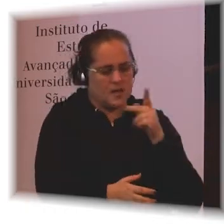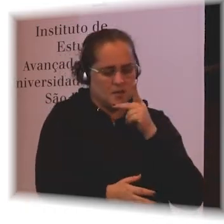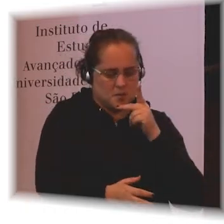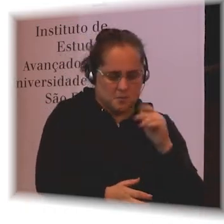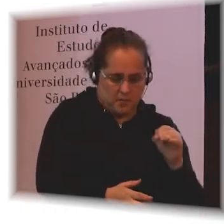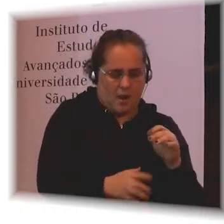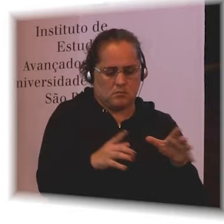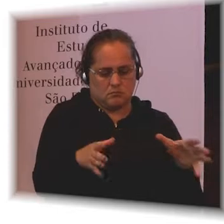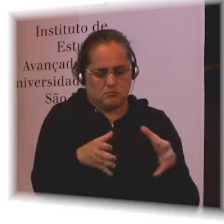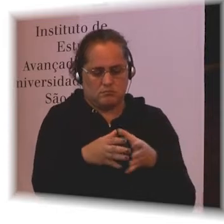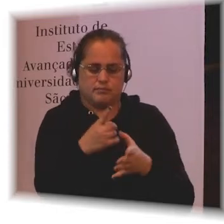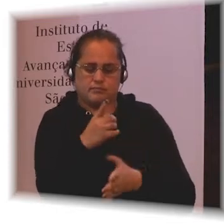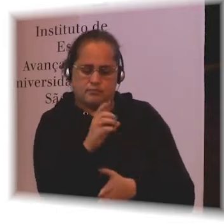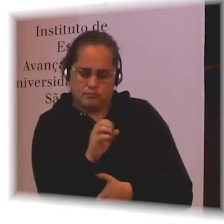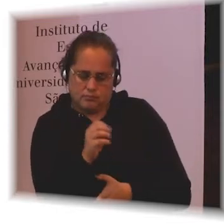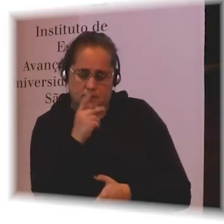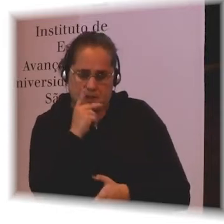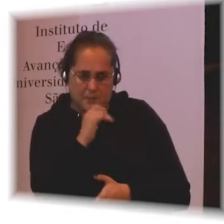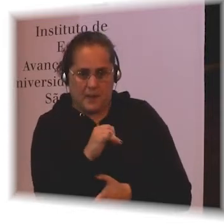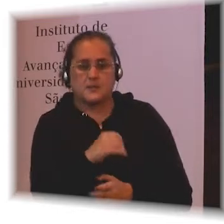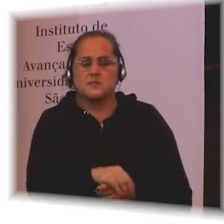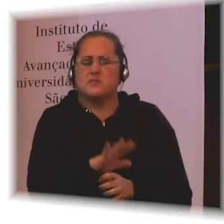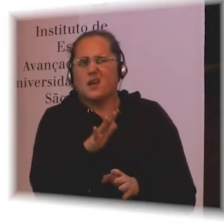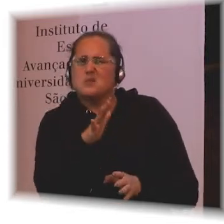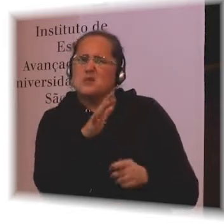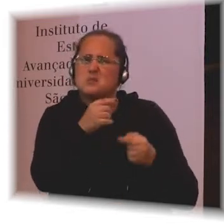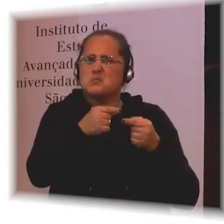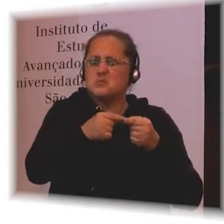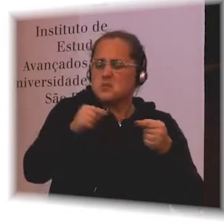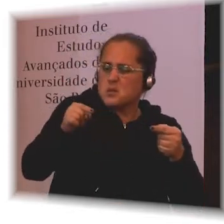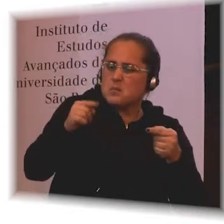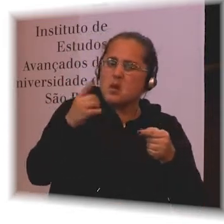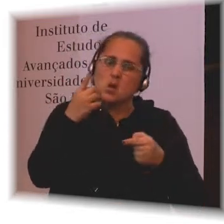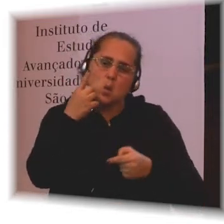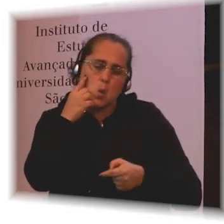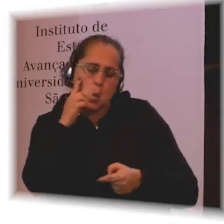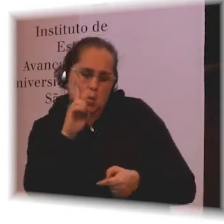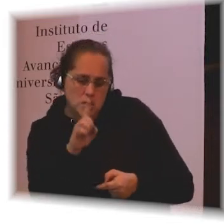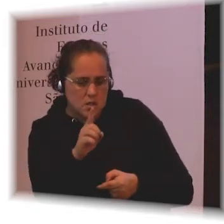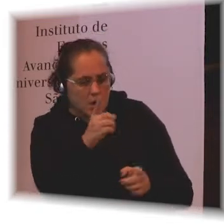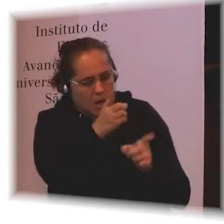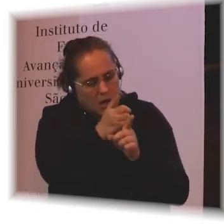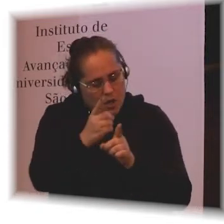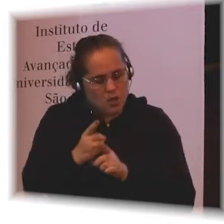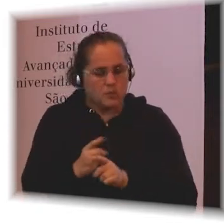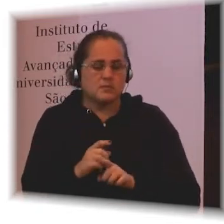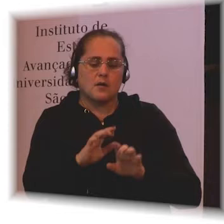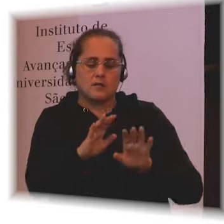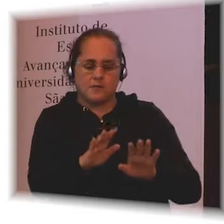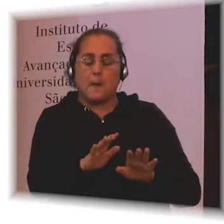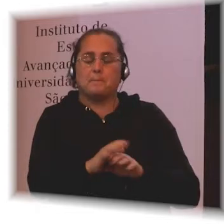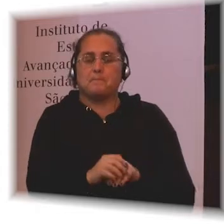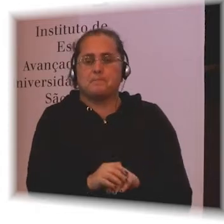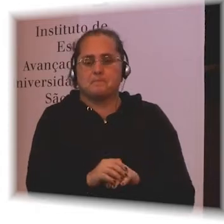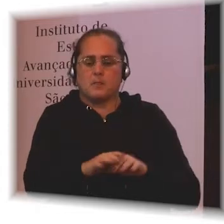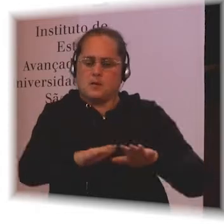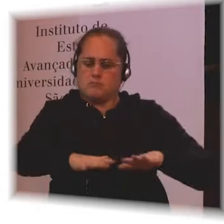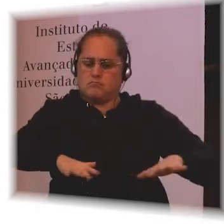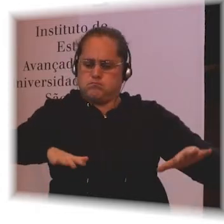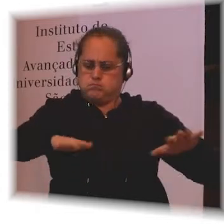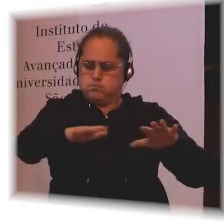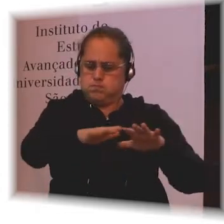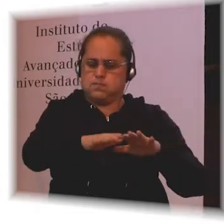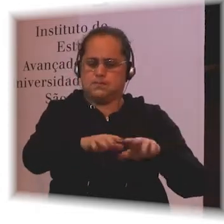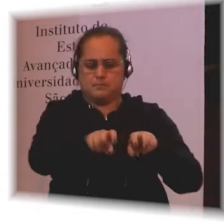once a week. And they were given training in different aspects of care. So some of it was very practical, how to carry the child,